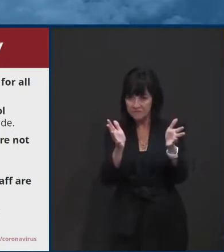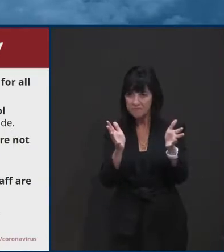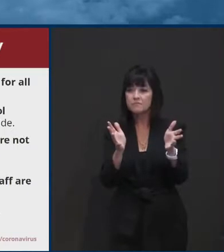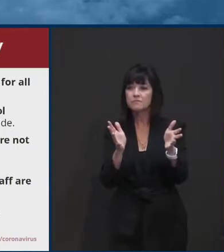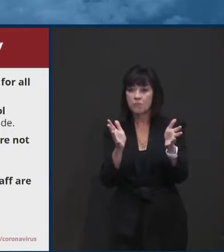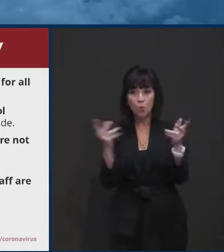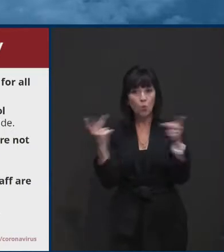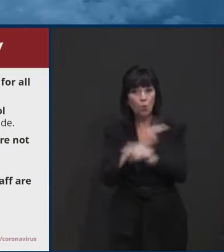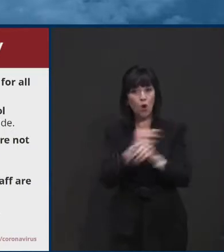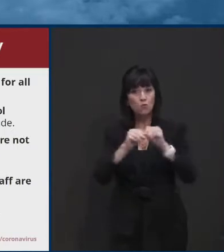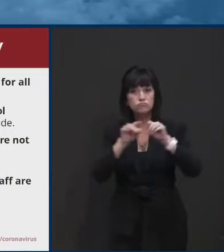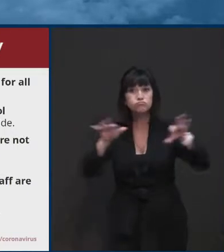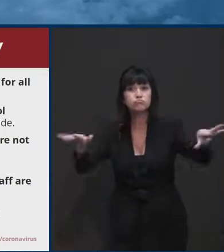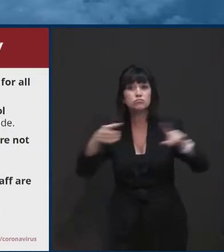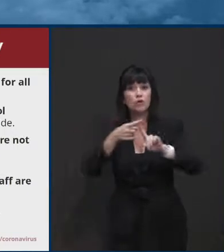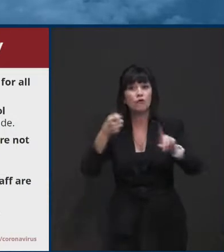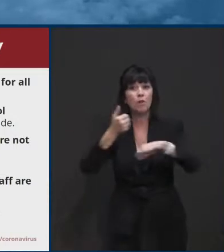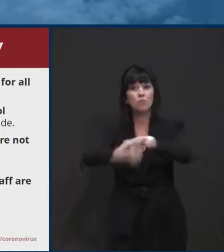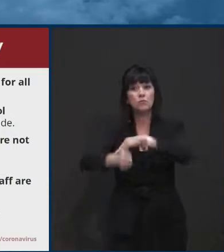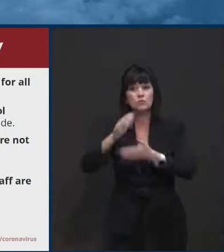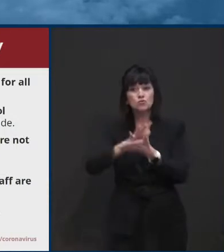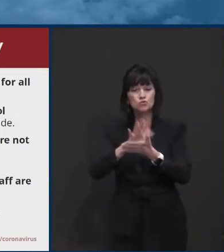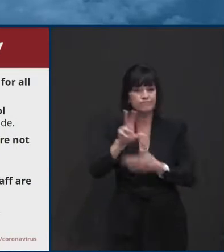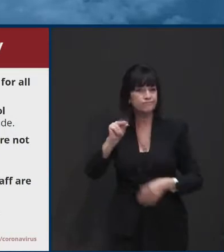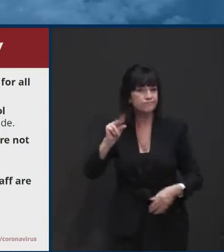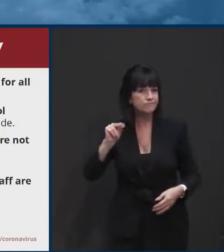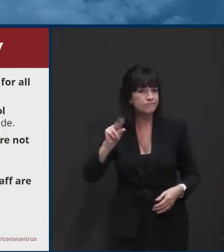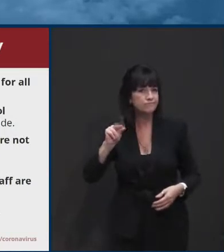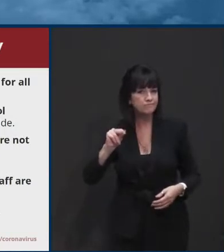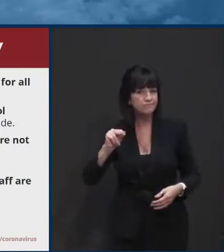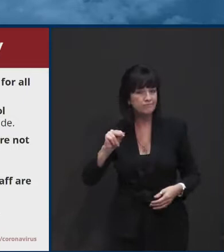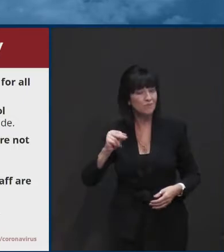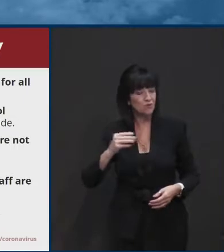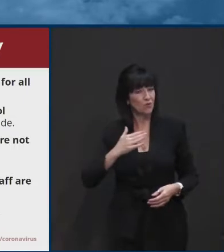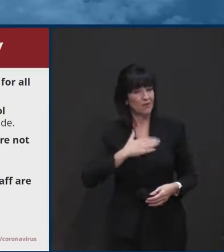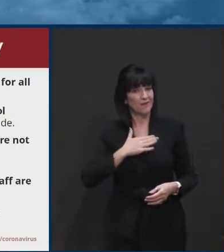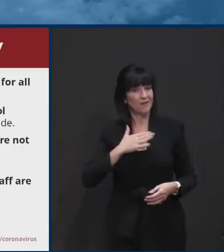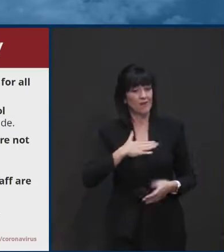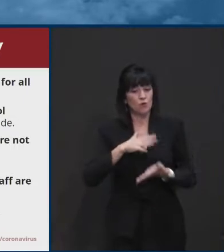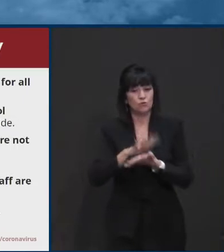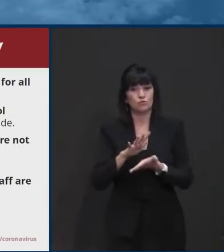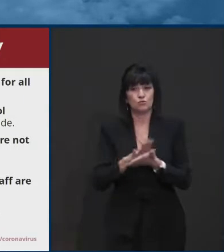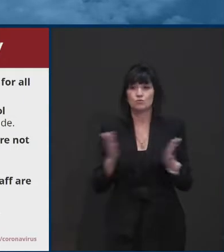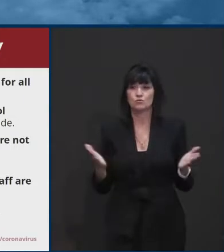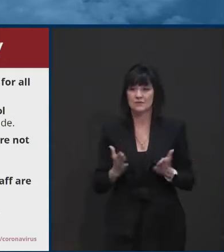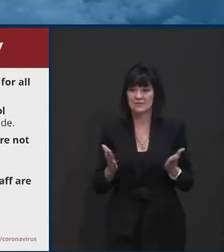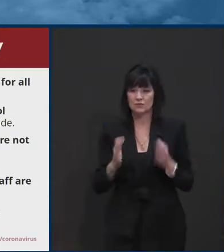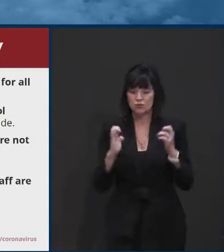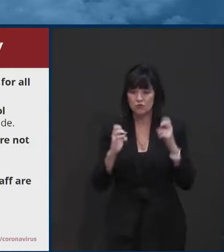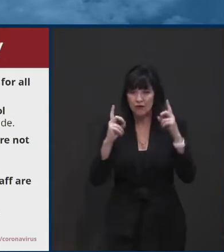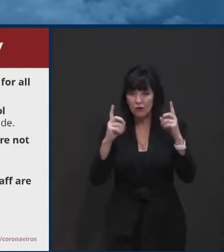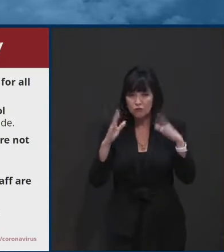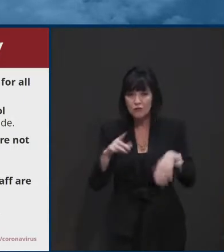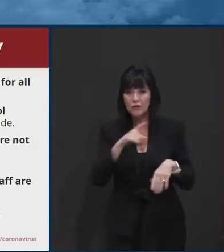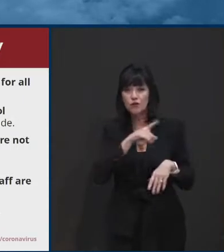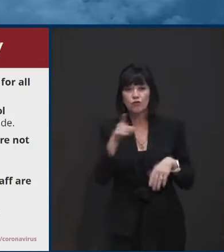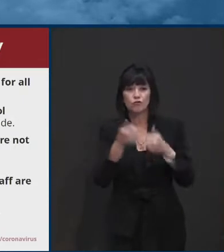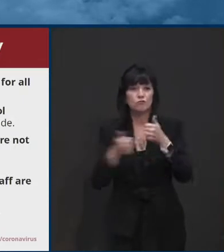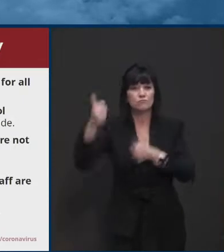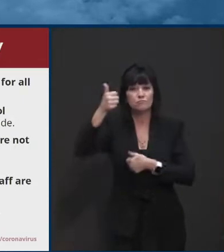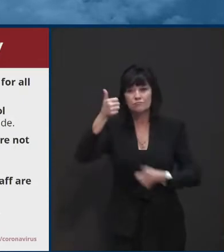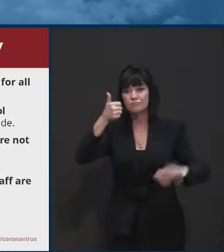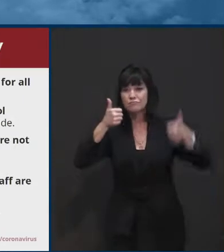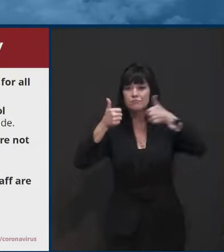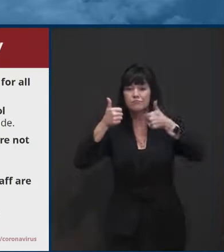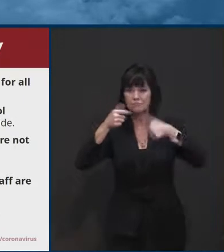Schools are safe because our educators and our staff are really doing a great job with putting these mitigation protocols in place.